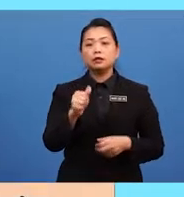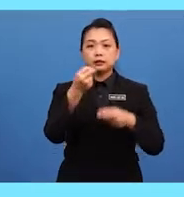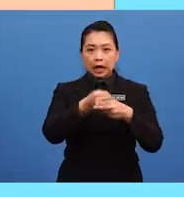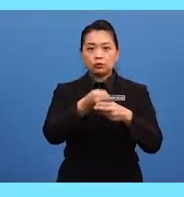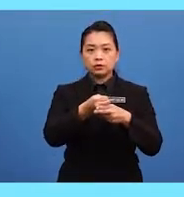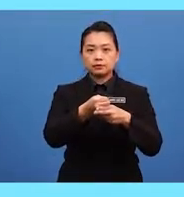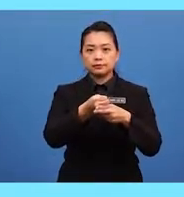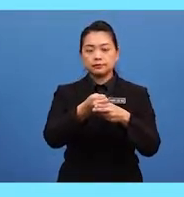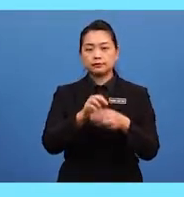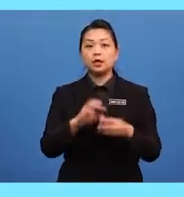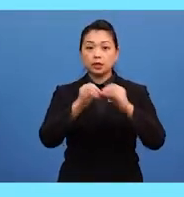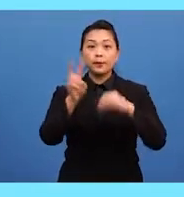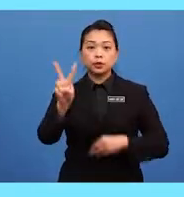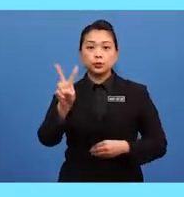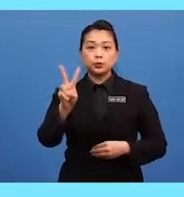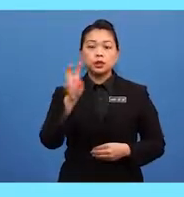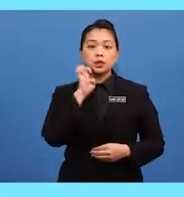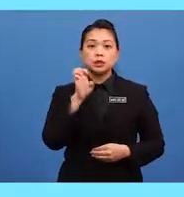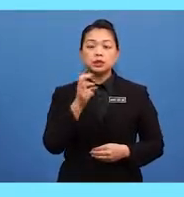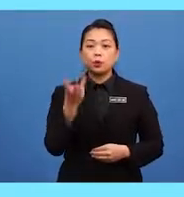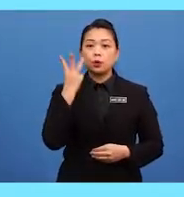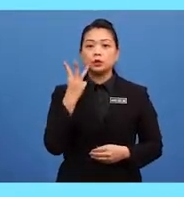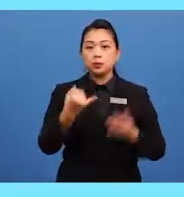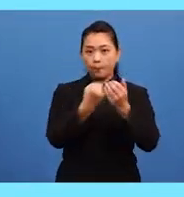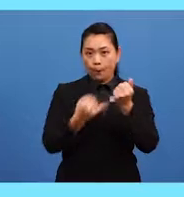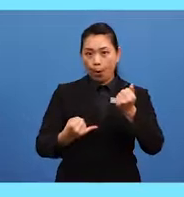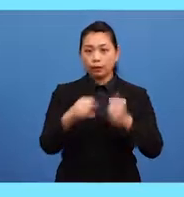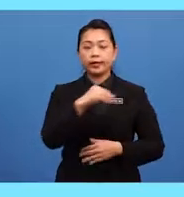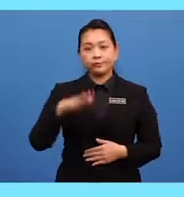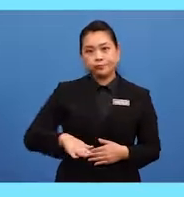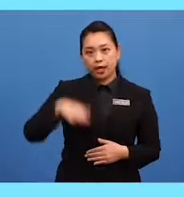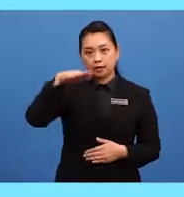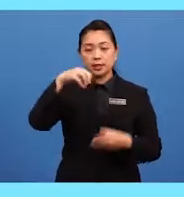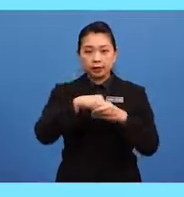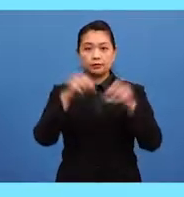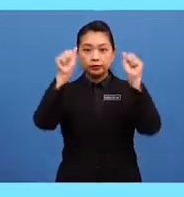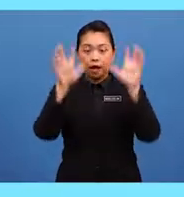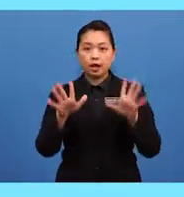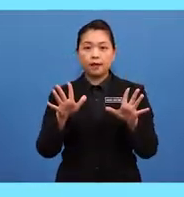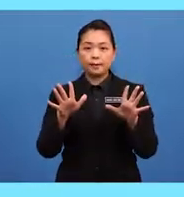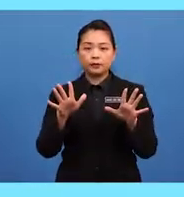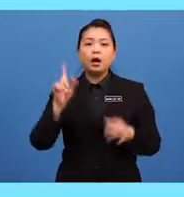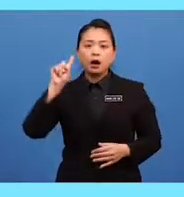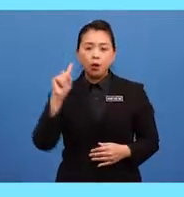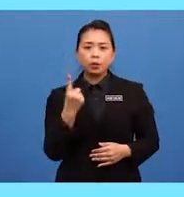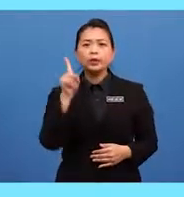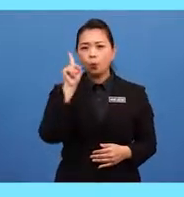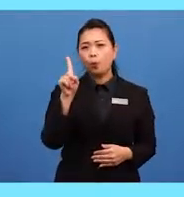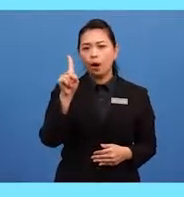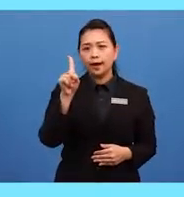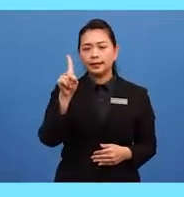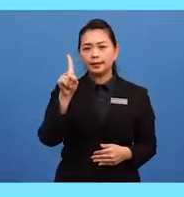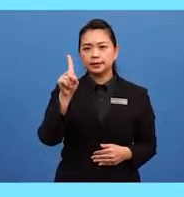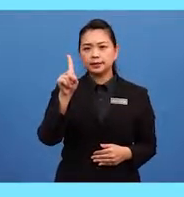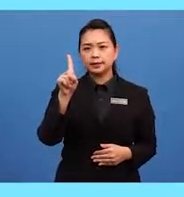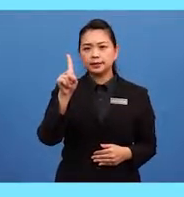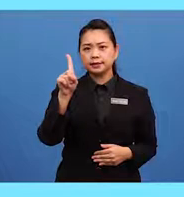She was born and raised in Shah Alam. There is only one noun in this